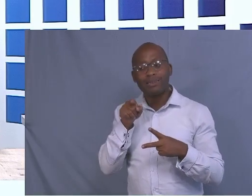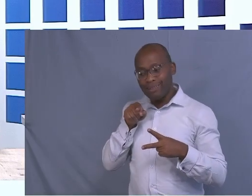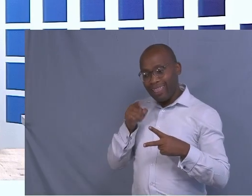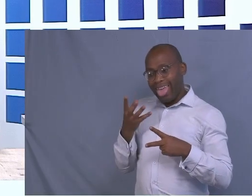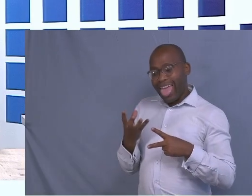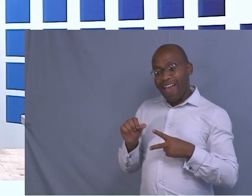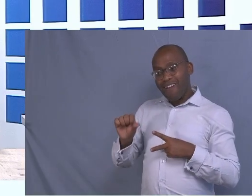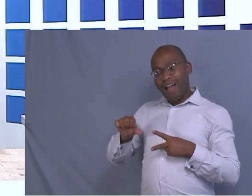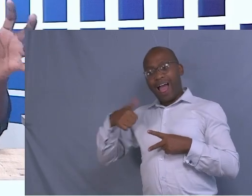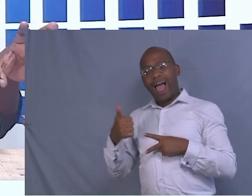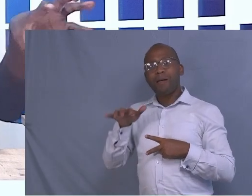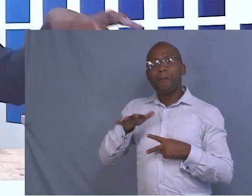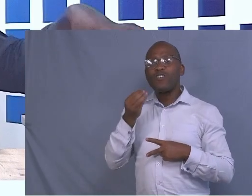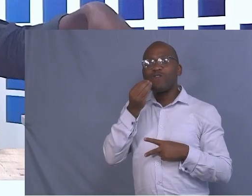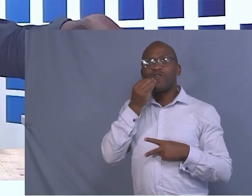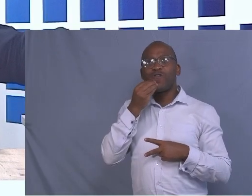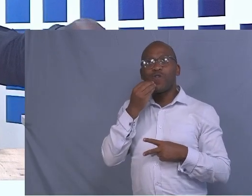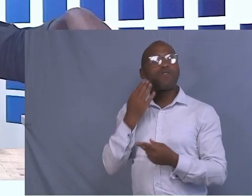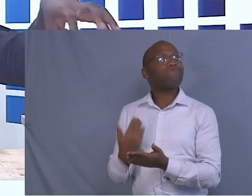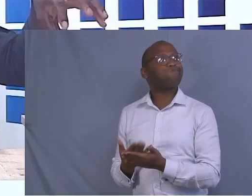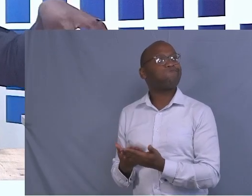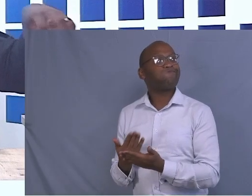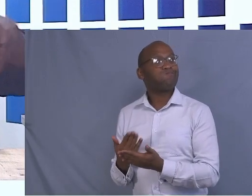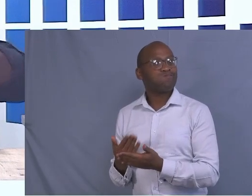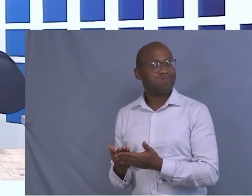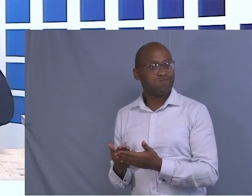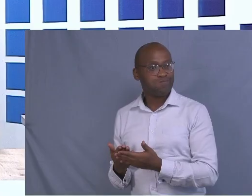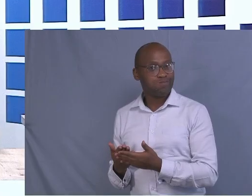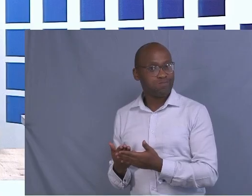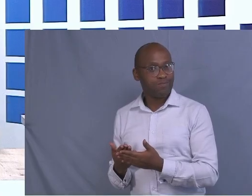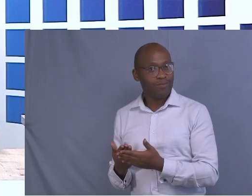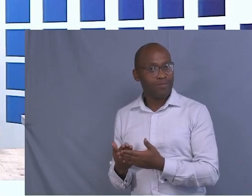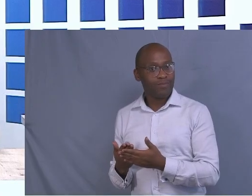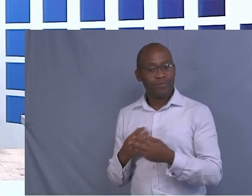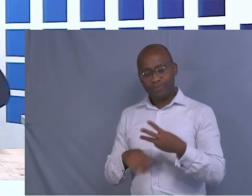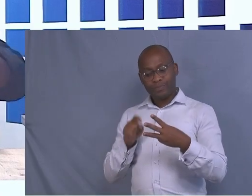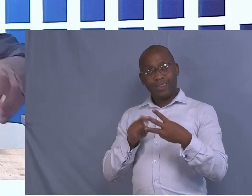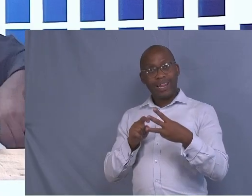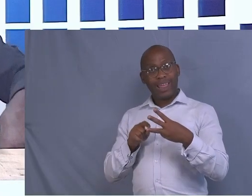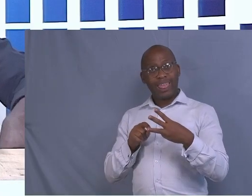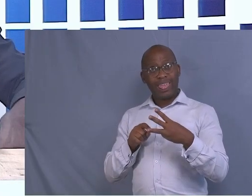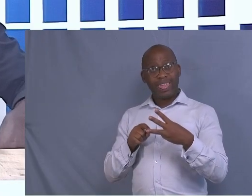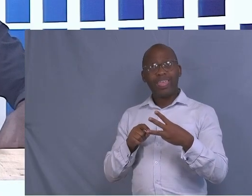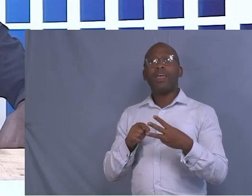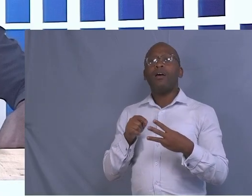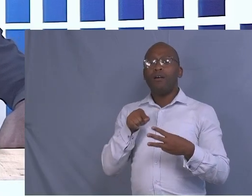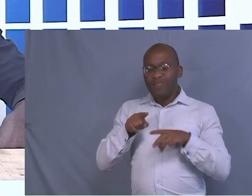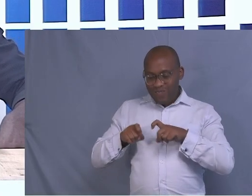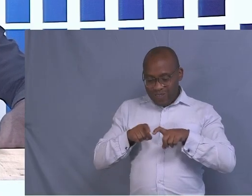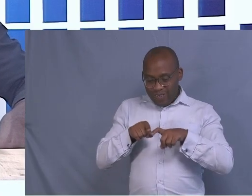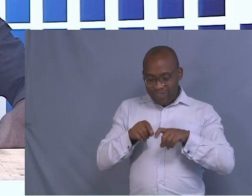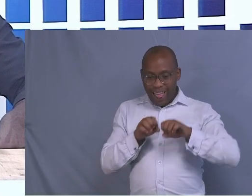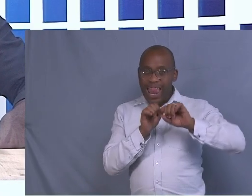also confuses the pests that tend to affect the cattle, like the blue ticks. Then,